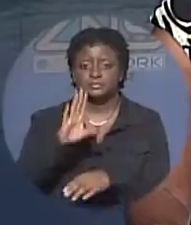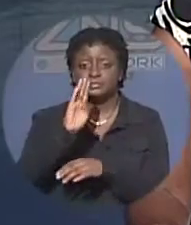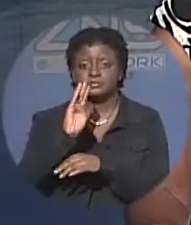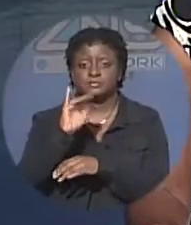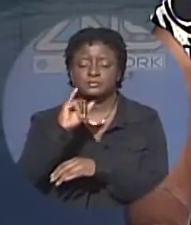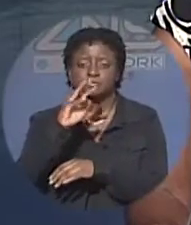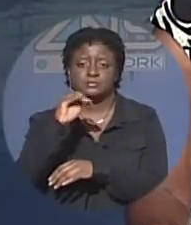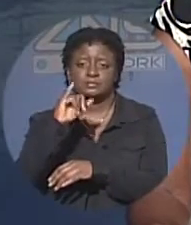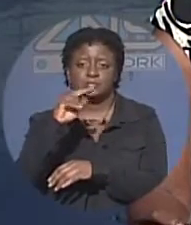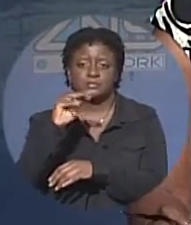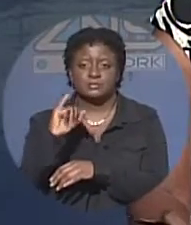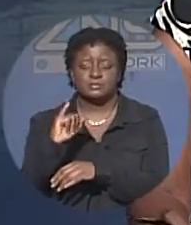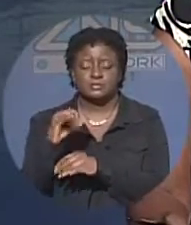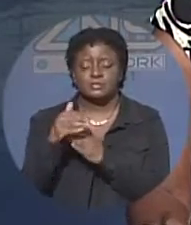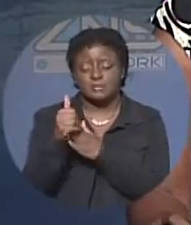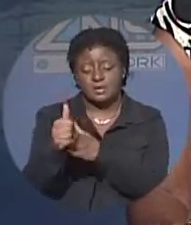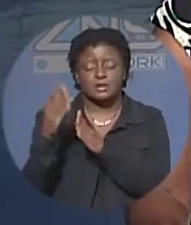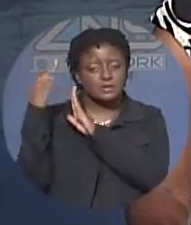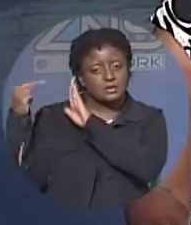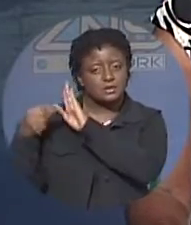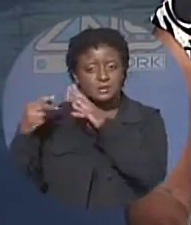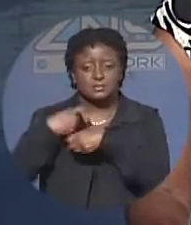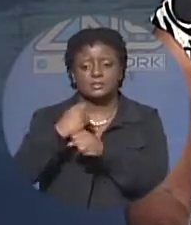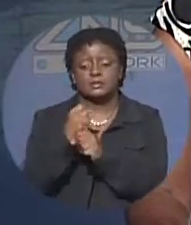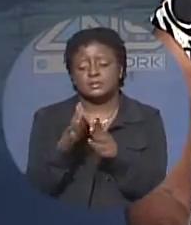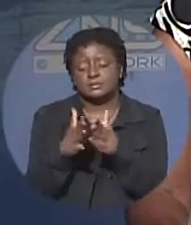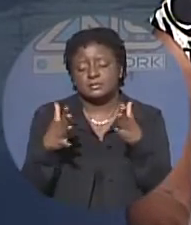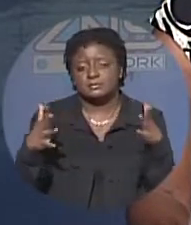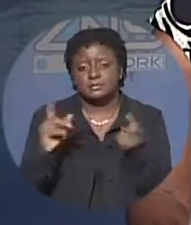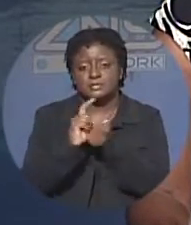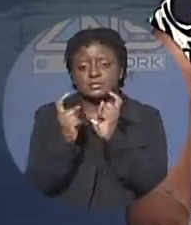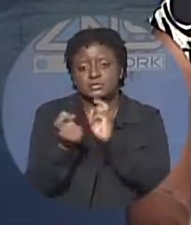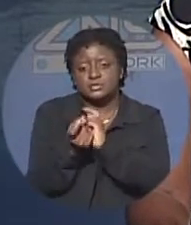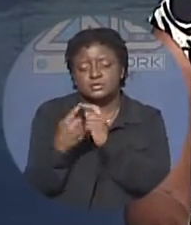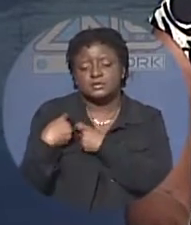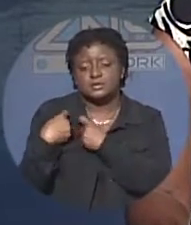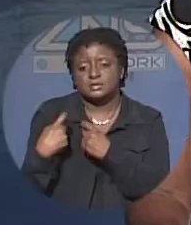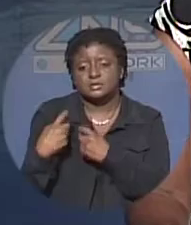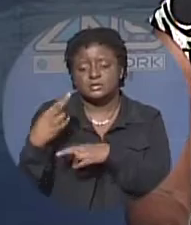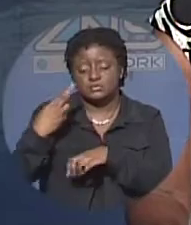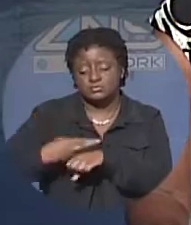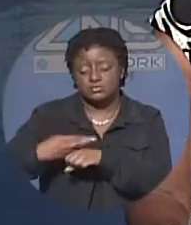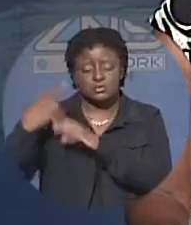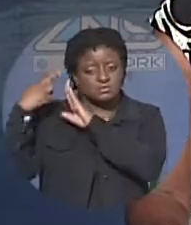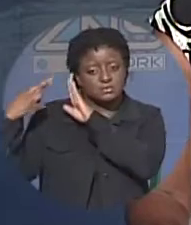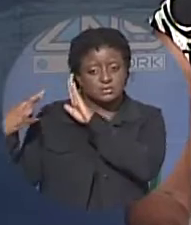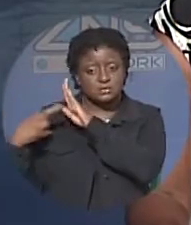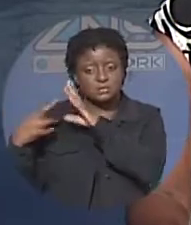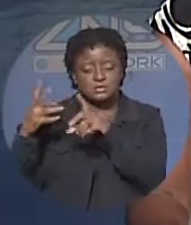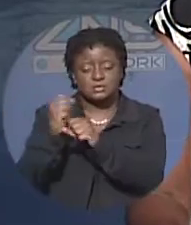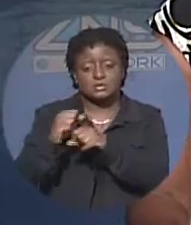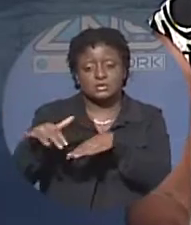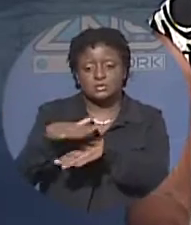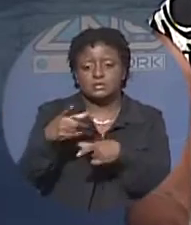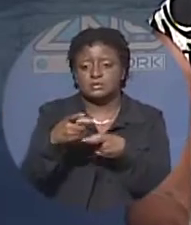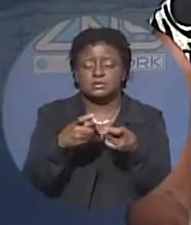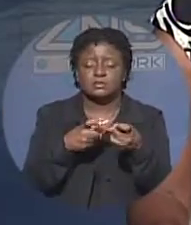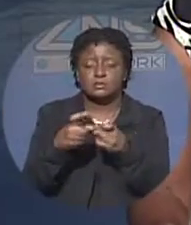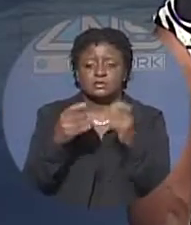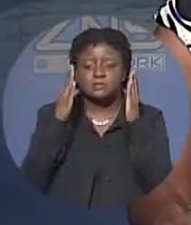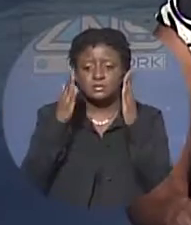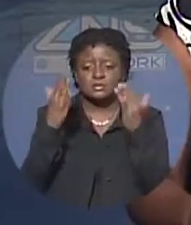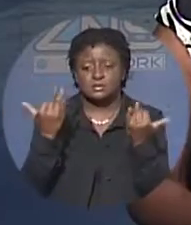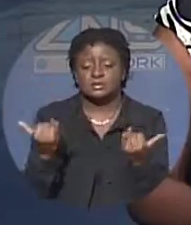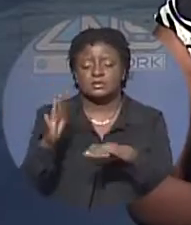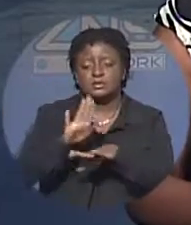bimini's leading hotel has made some major changes since rock resorts took over the property shashina roll tells us the emphasis now was on training